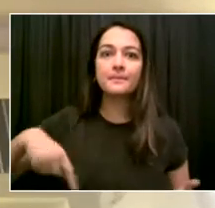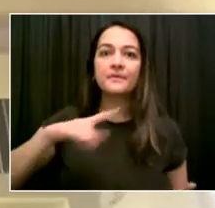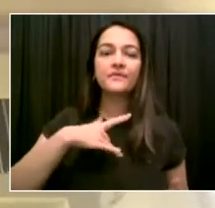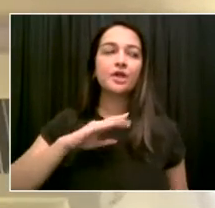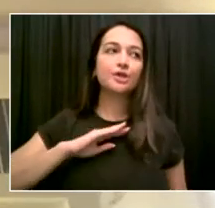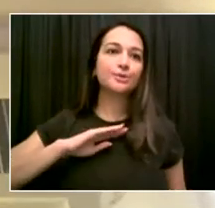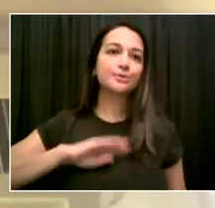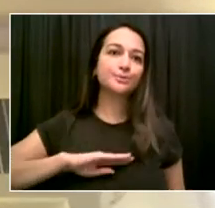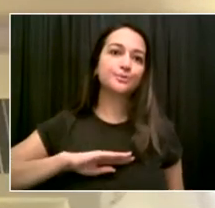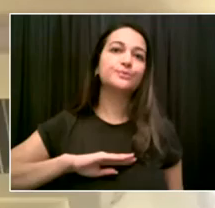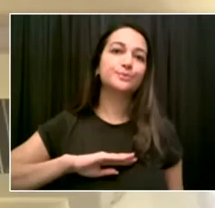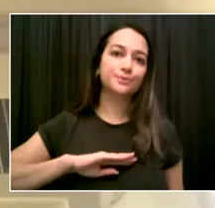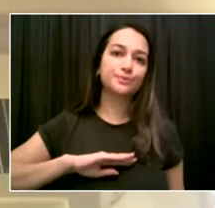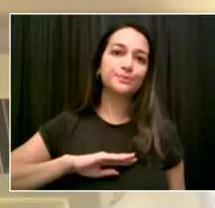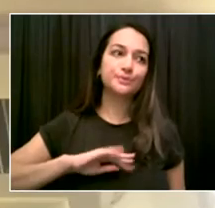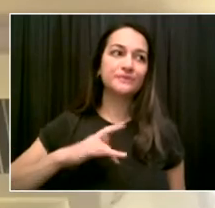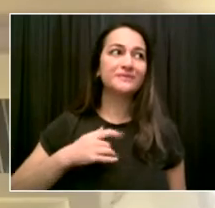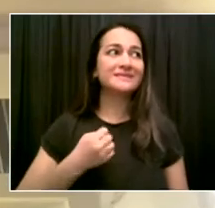this movie?